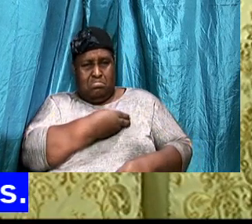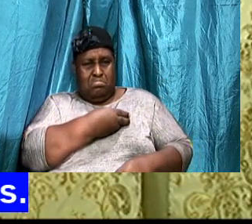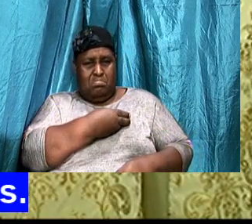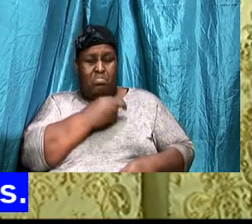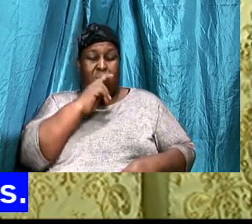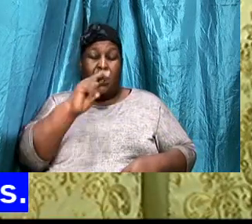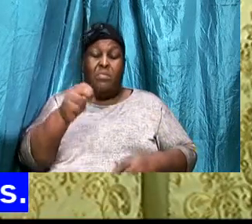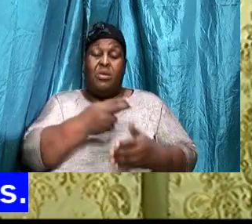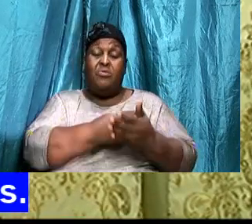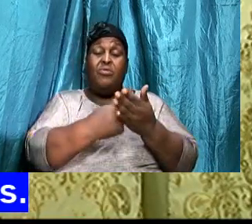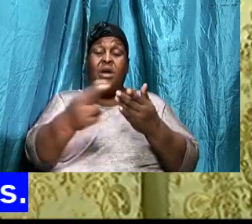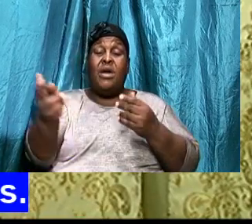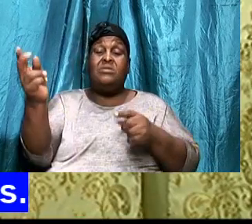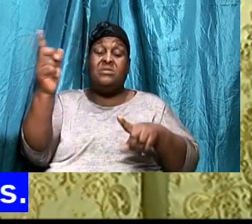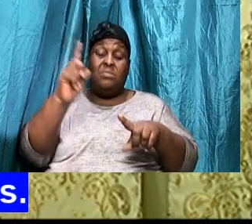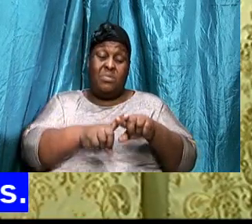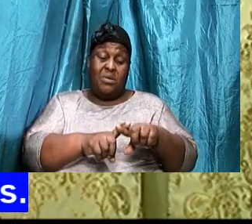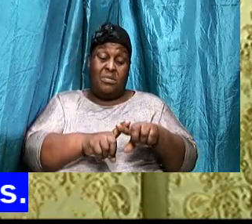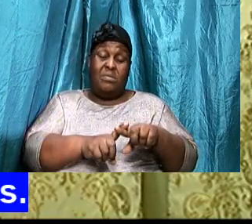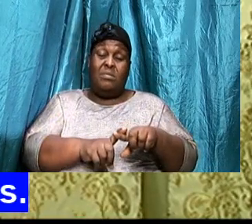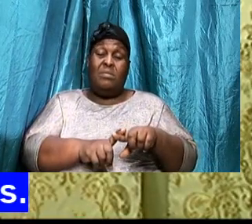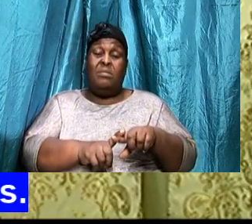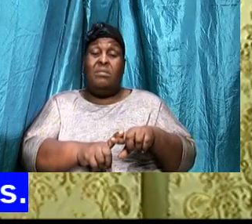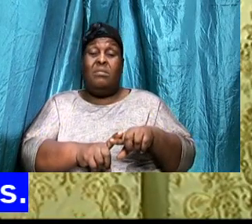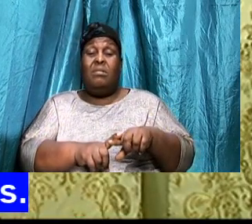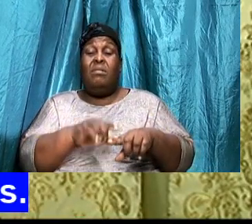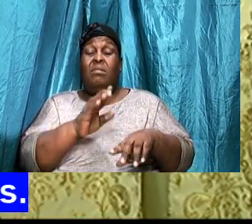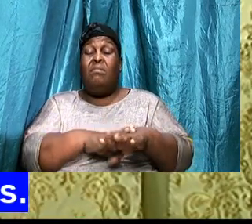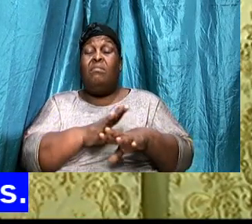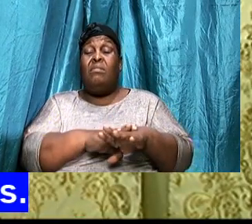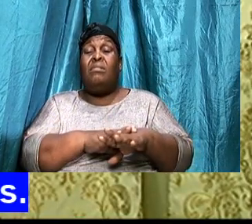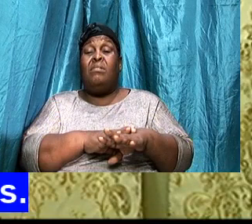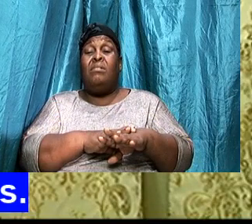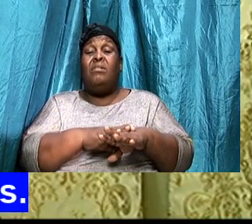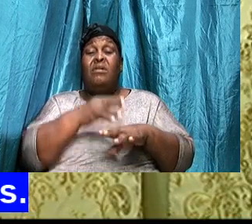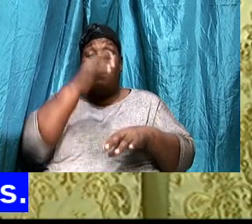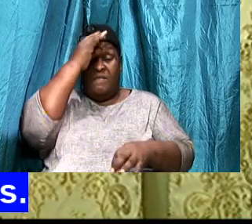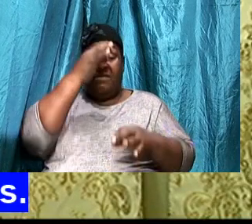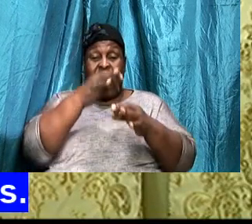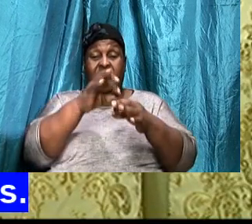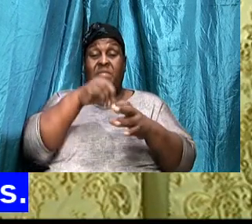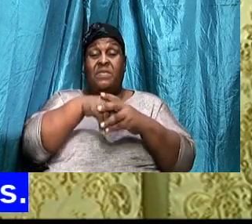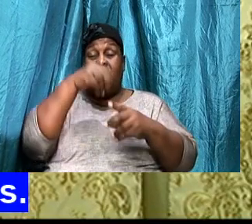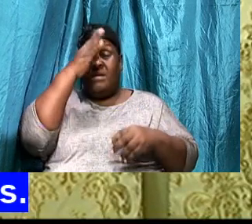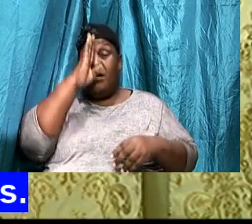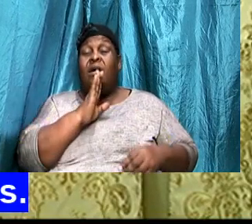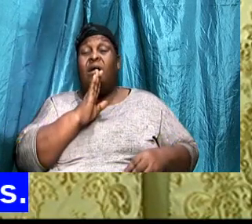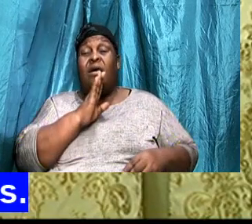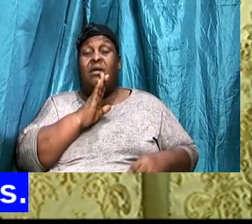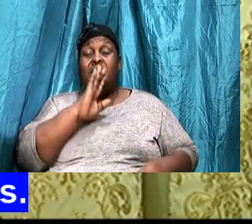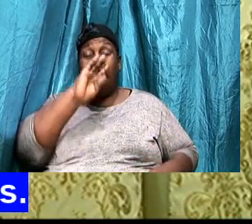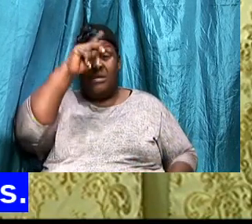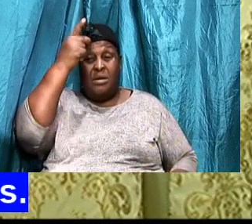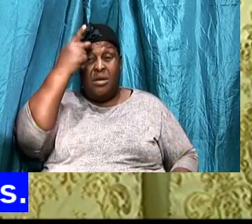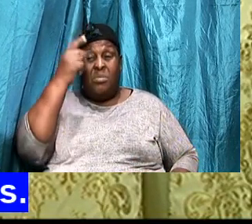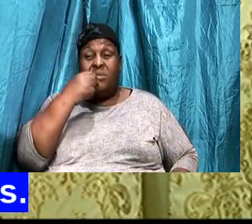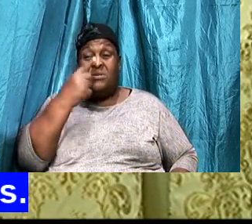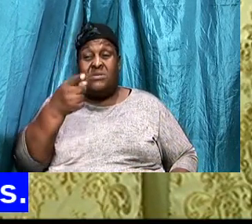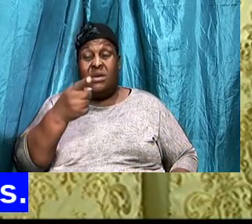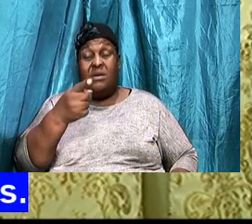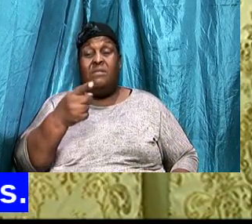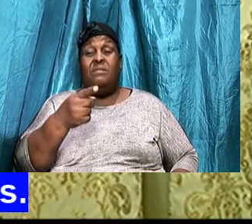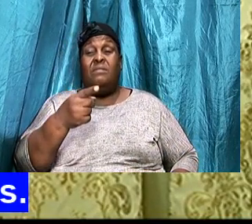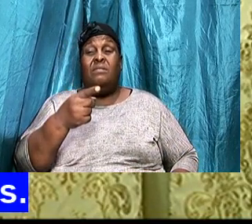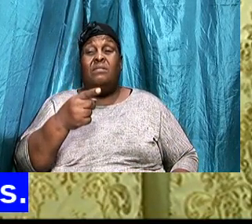Dependent, On our faith, In God, God, Paul strongly, Emphasized this, In Romans